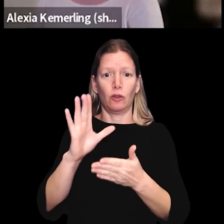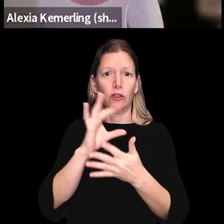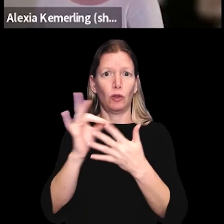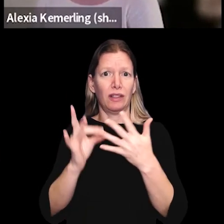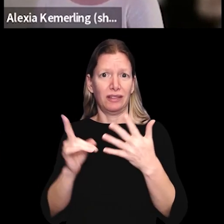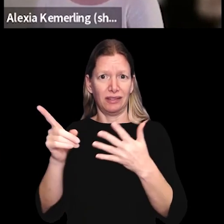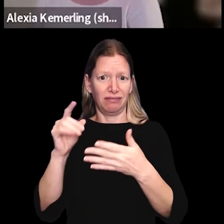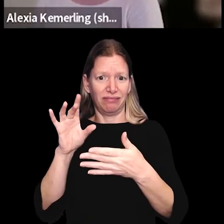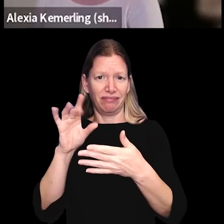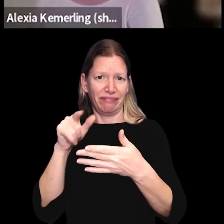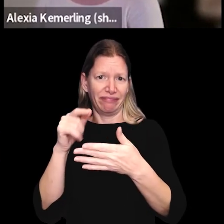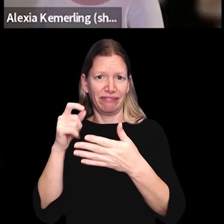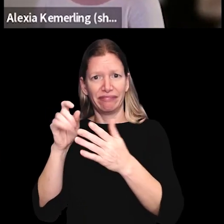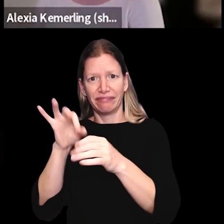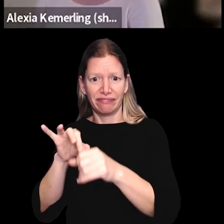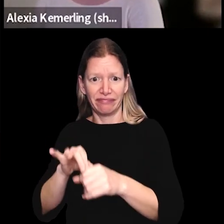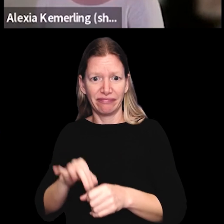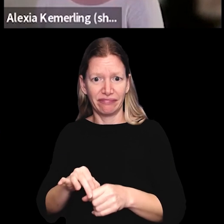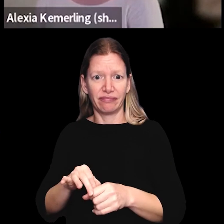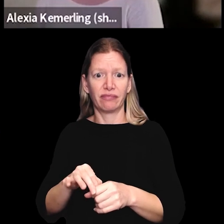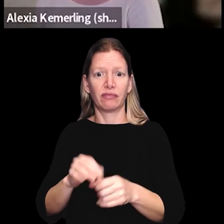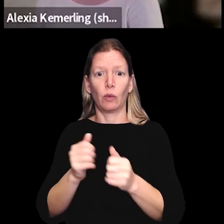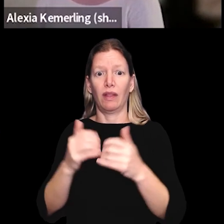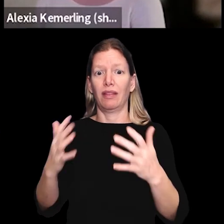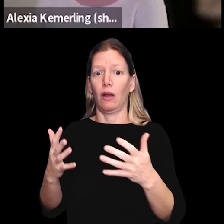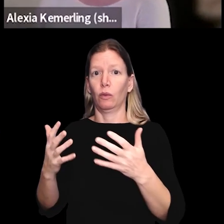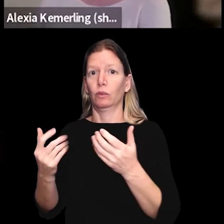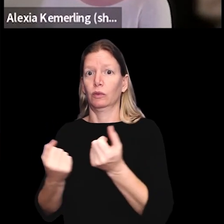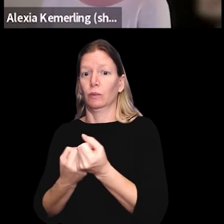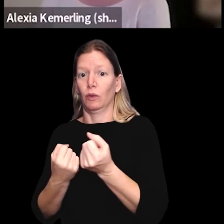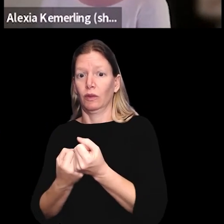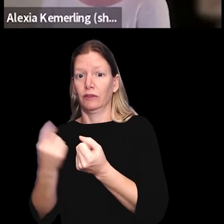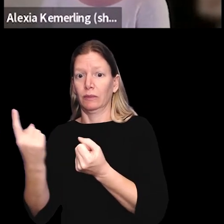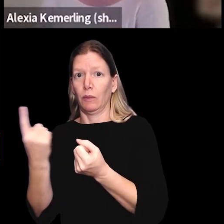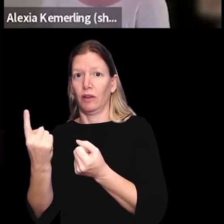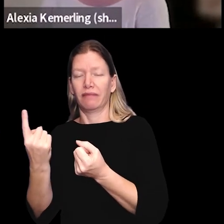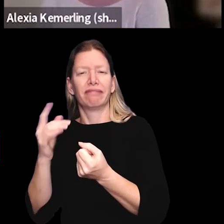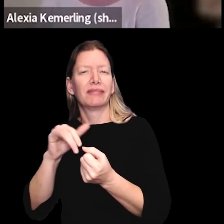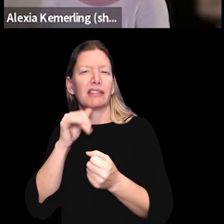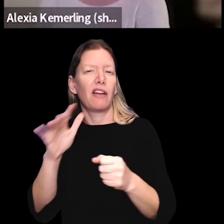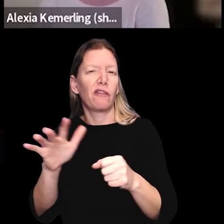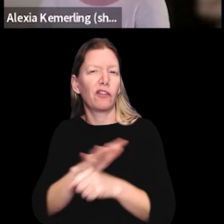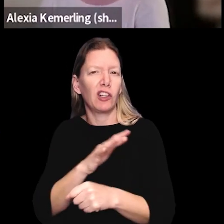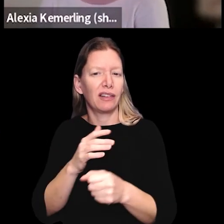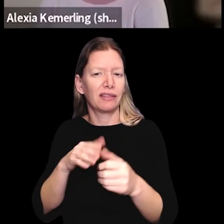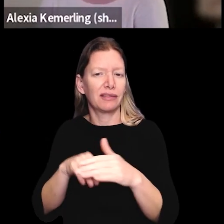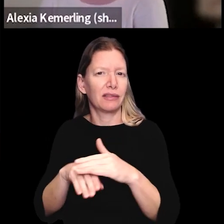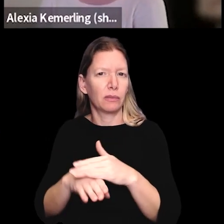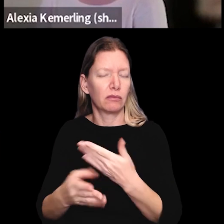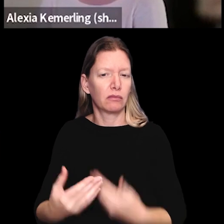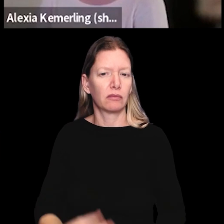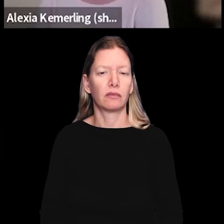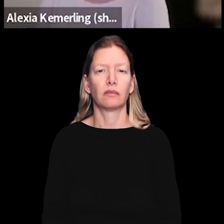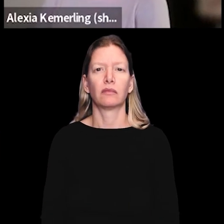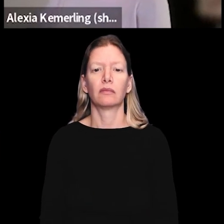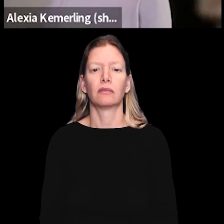verify your choices on the ballot without support from someone else. That's not fully